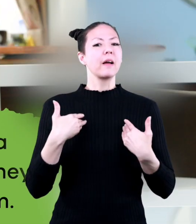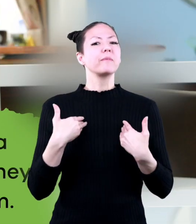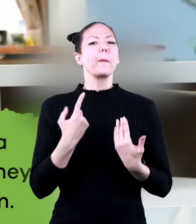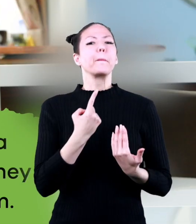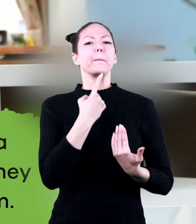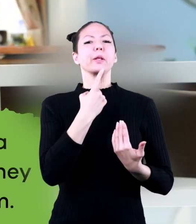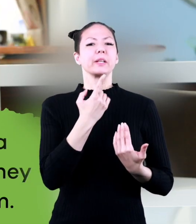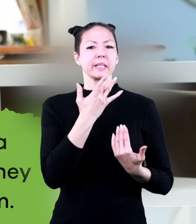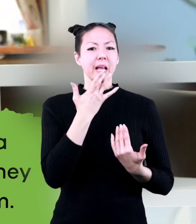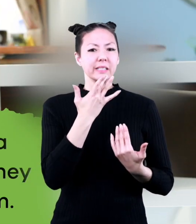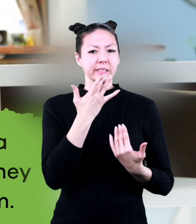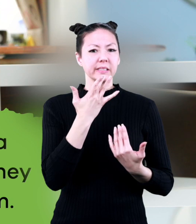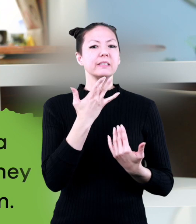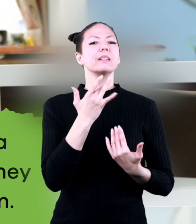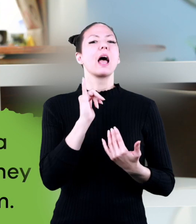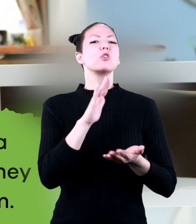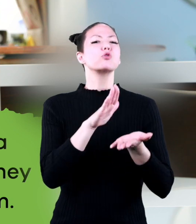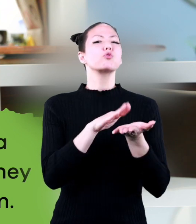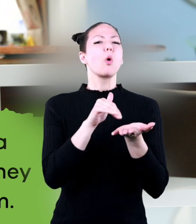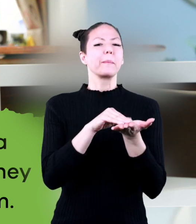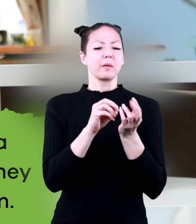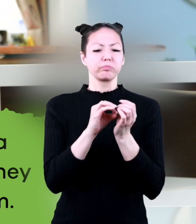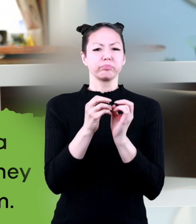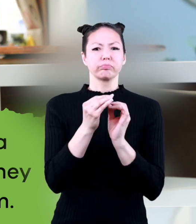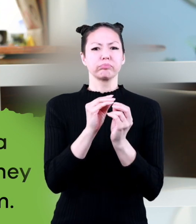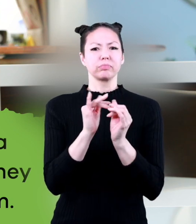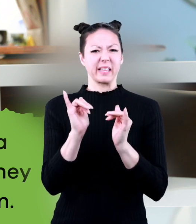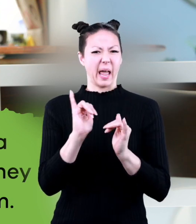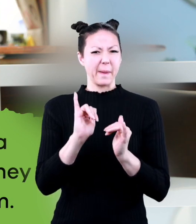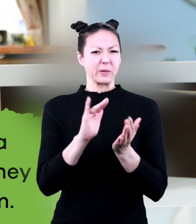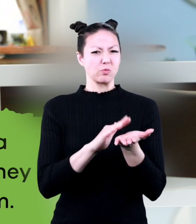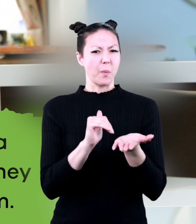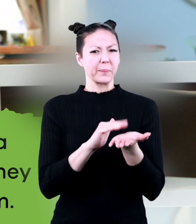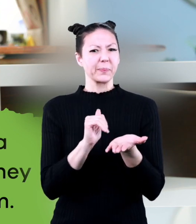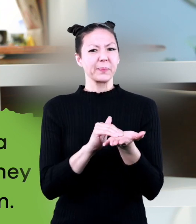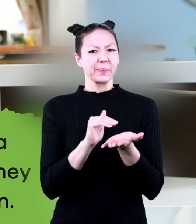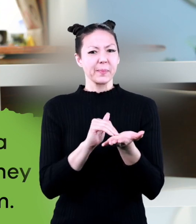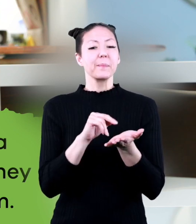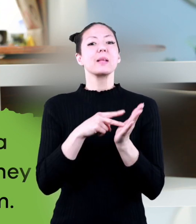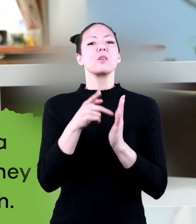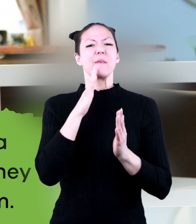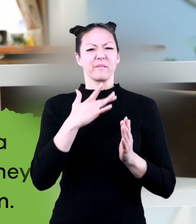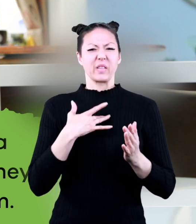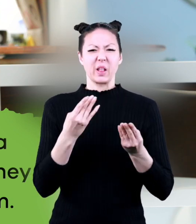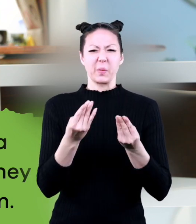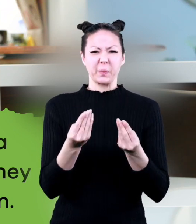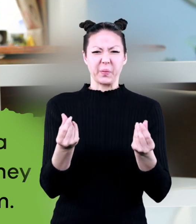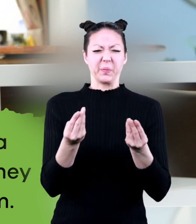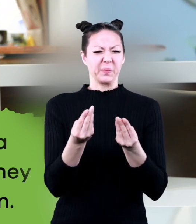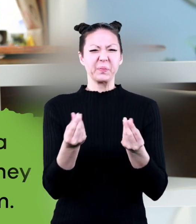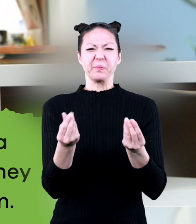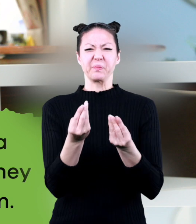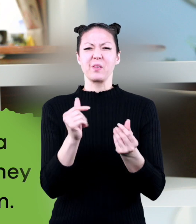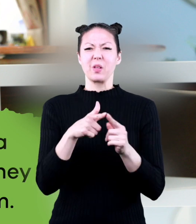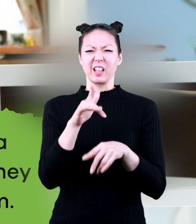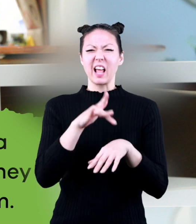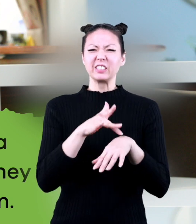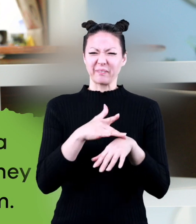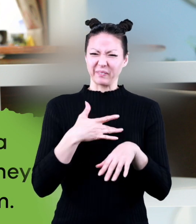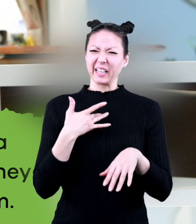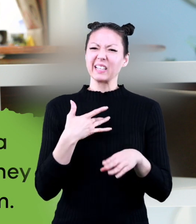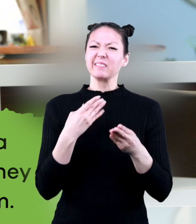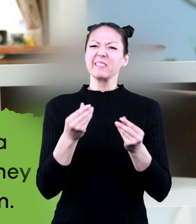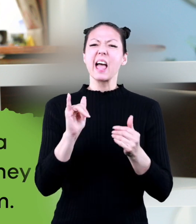bases have a bitter taste and a soap like texture which means they will feel soapy if you touch them